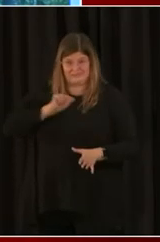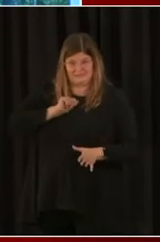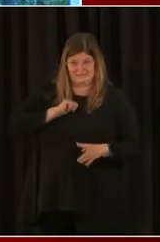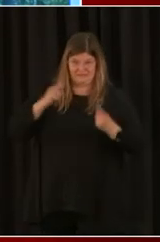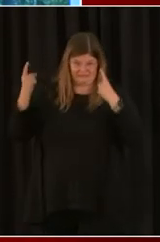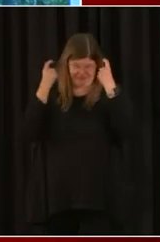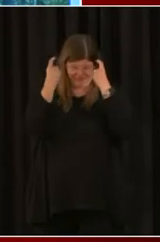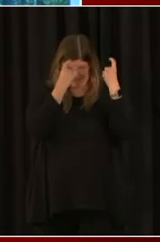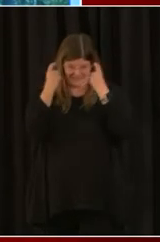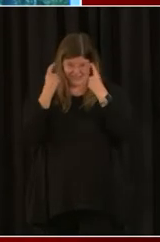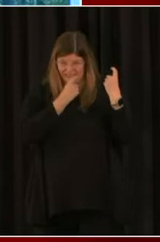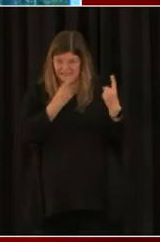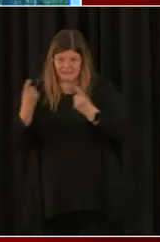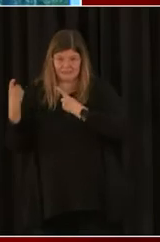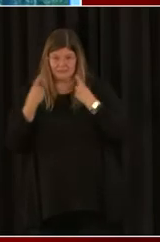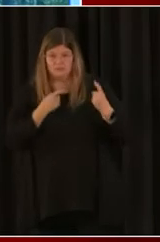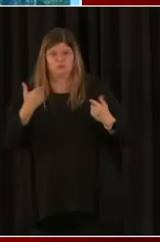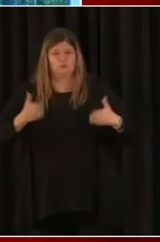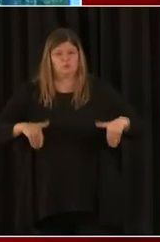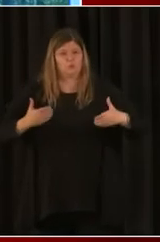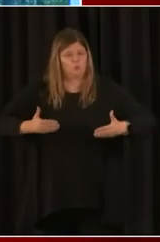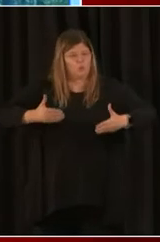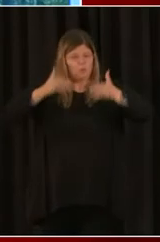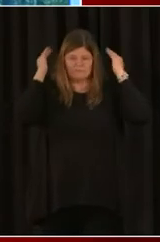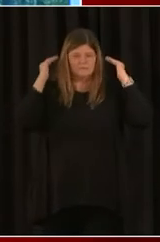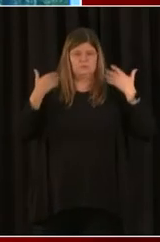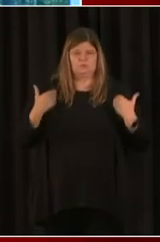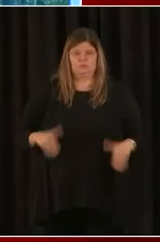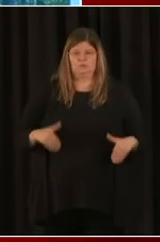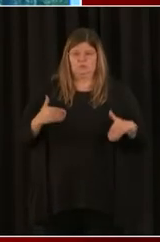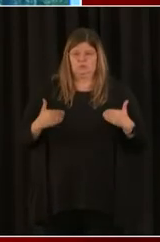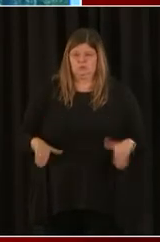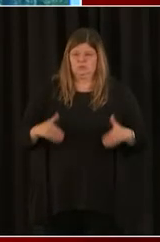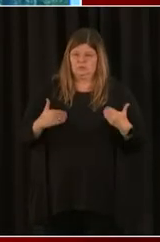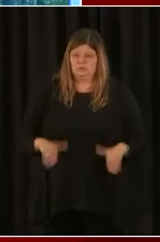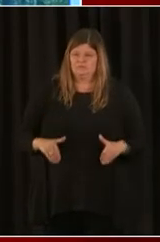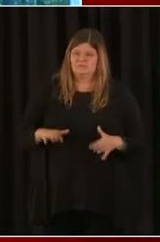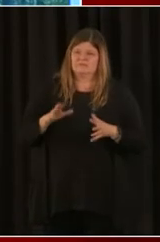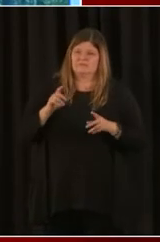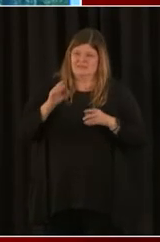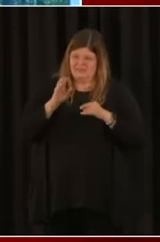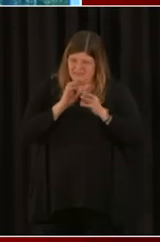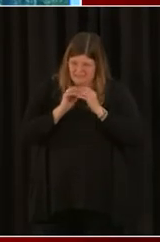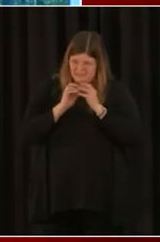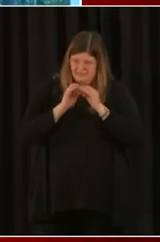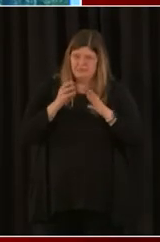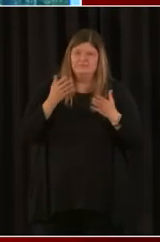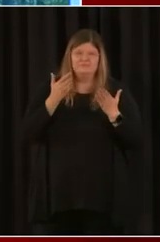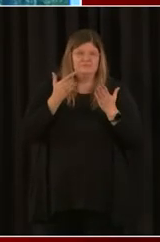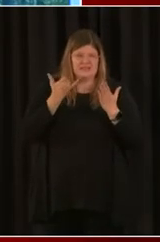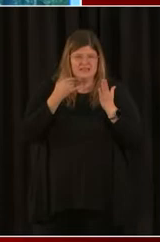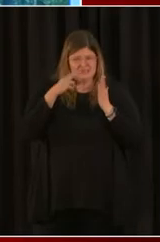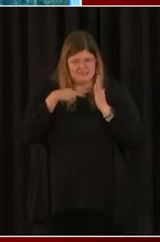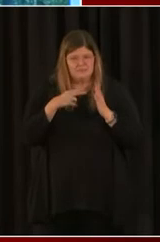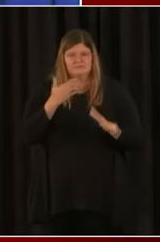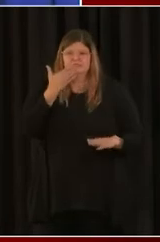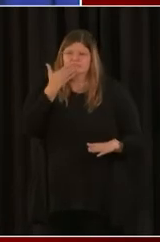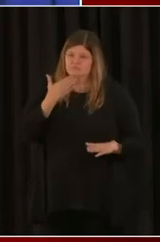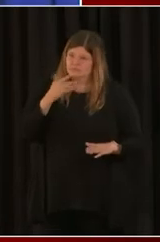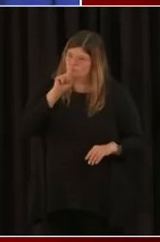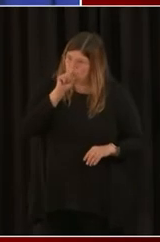because we're still trying to digest the whole bill. And I guess that's a good question, too, for our small business owners. How have you